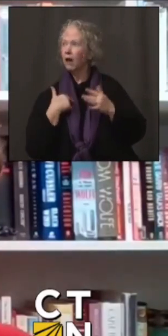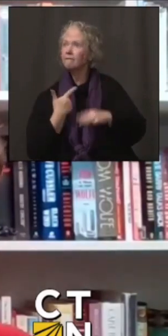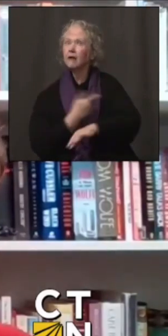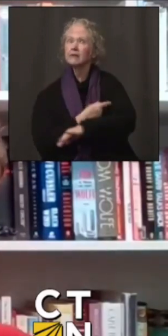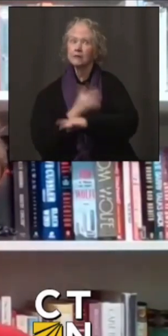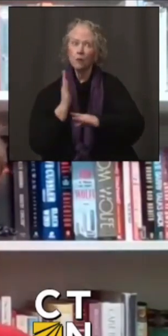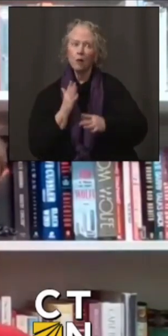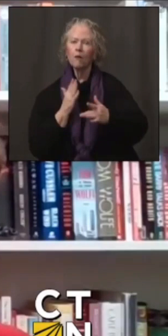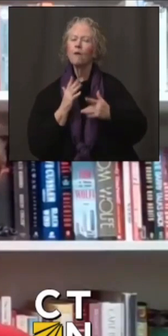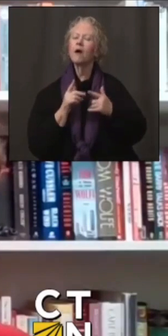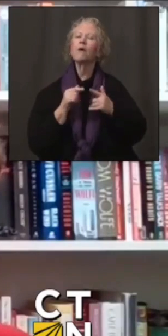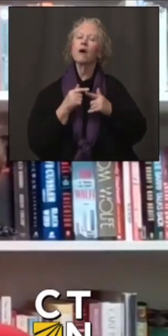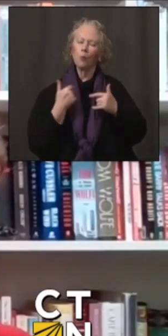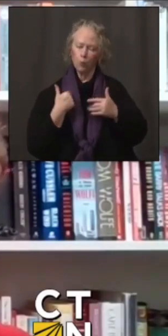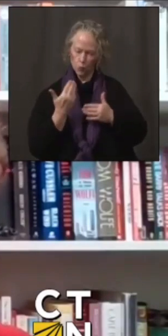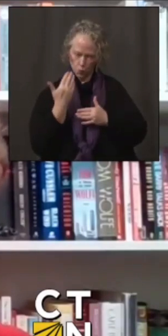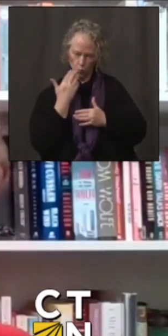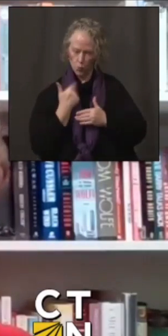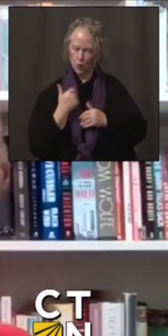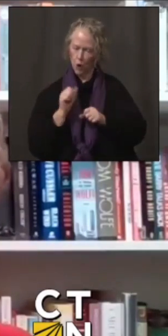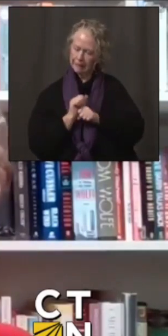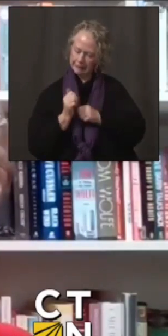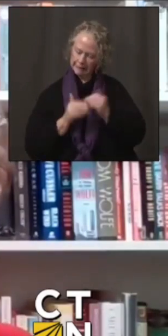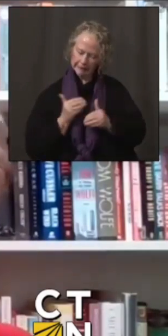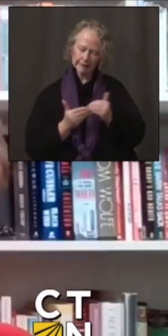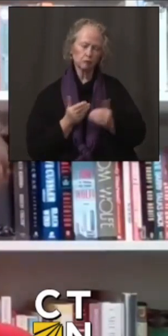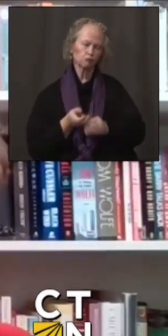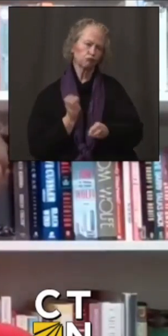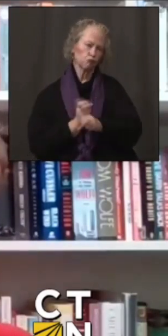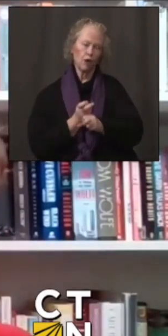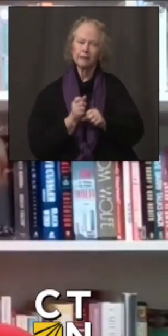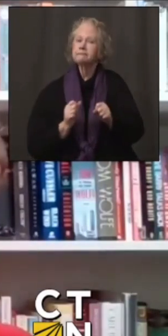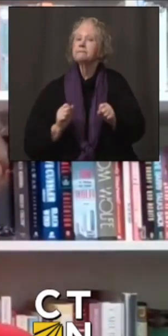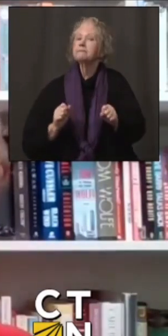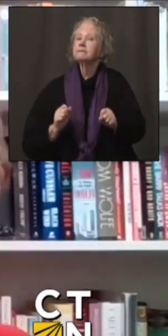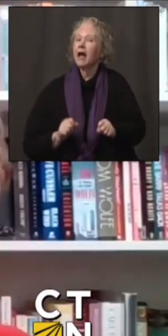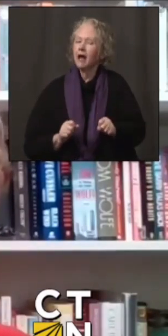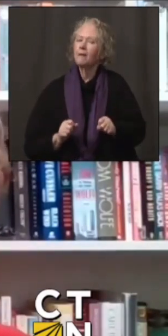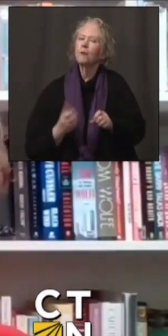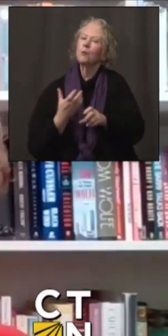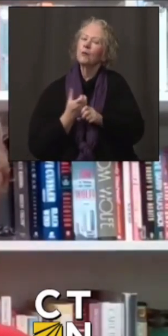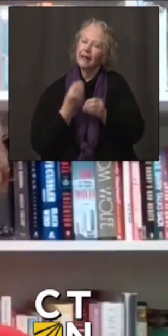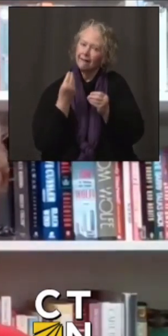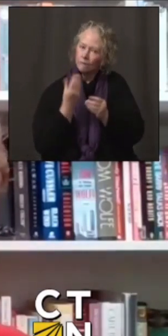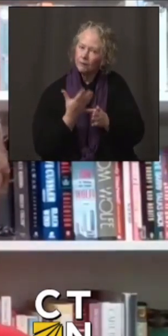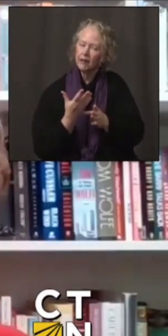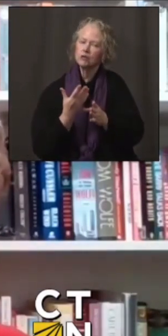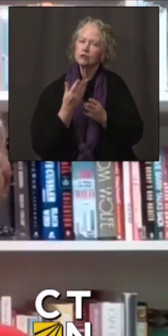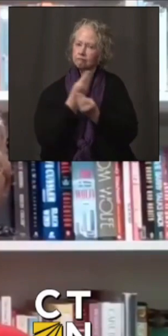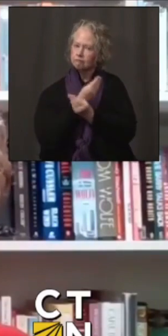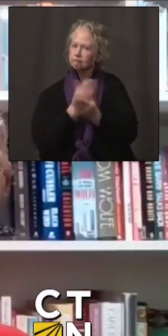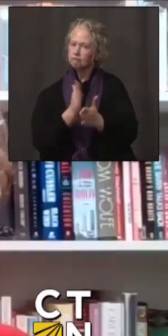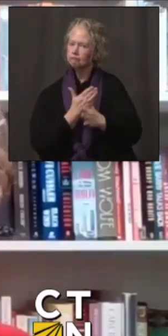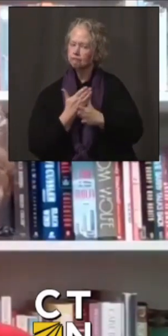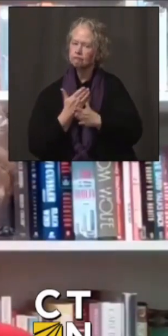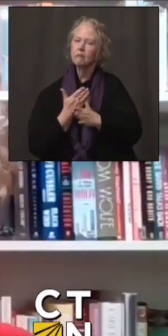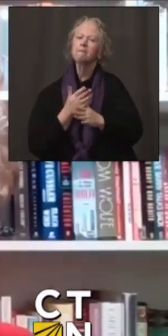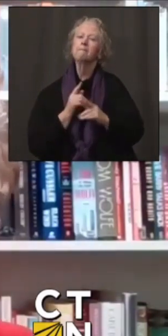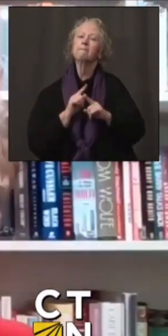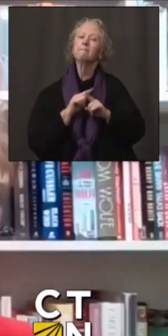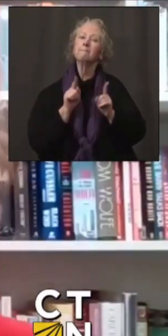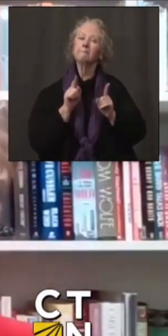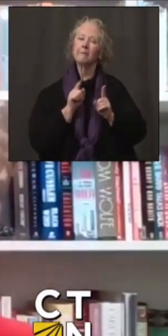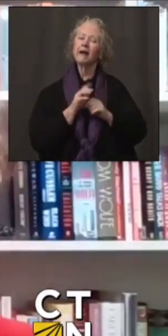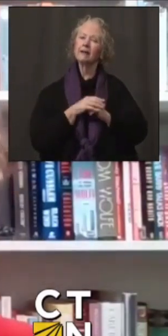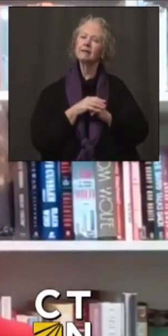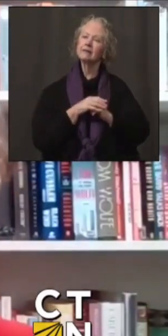vaccine. And we're, we're working as hard as we can to get you the specifics that you need. Um, and, but there will be, uh,